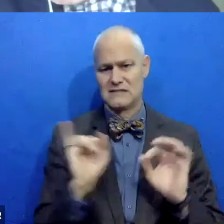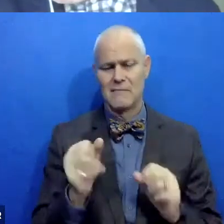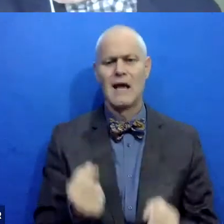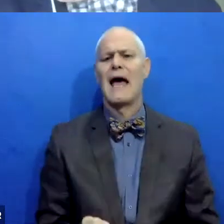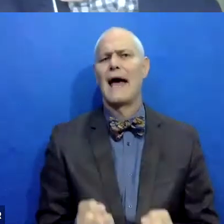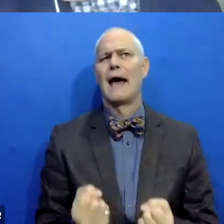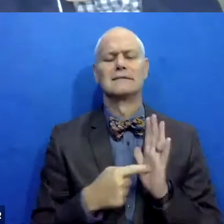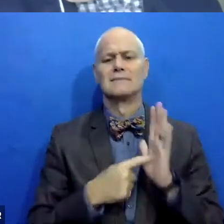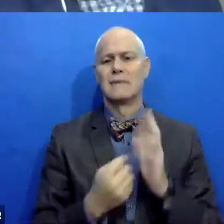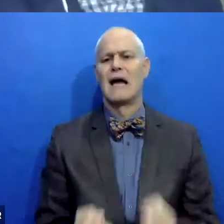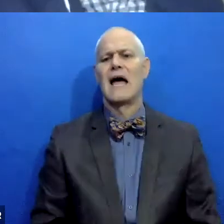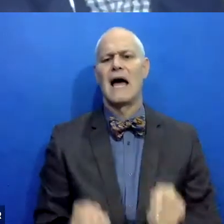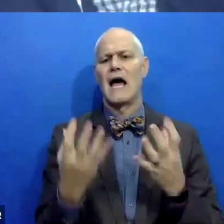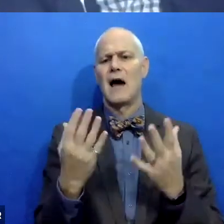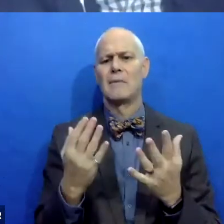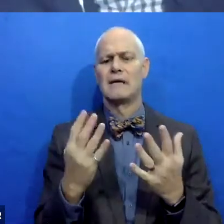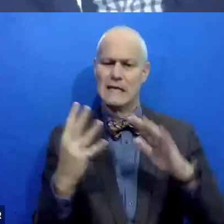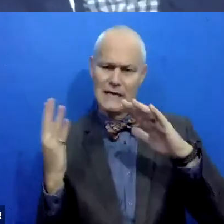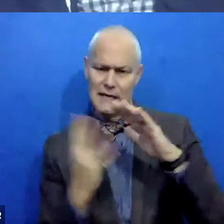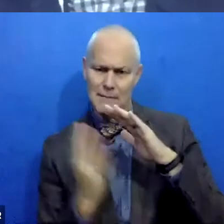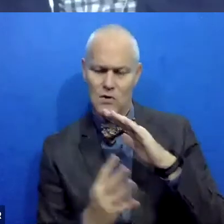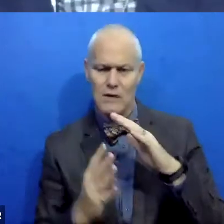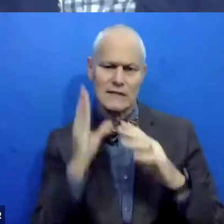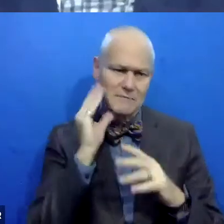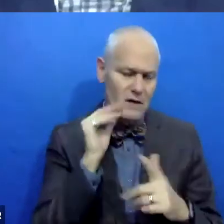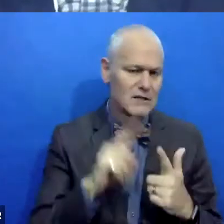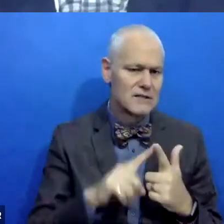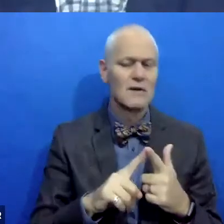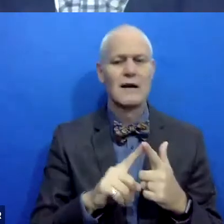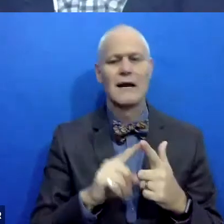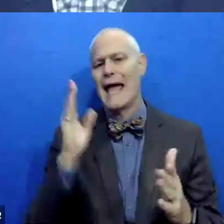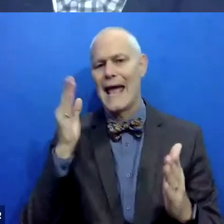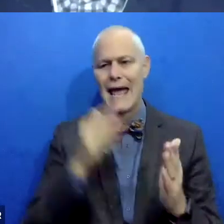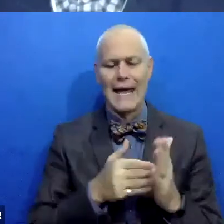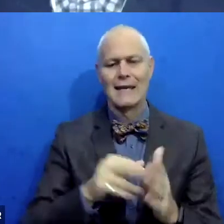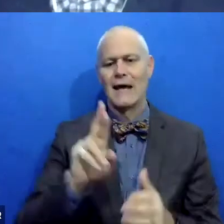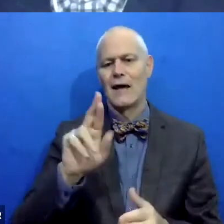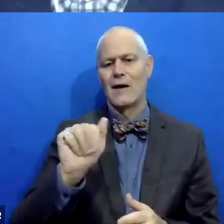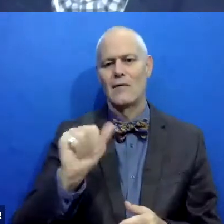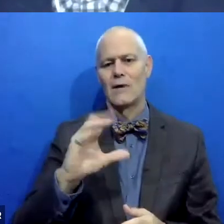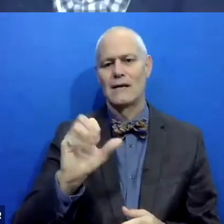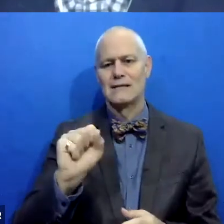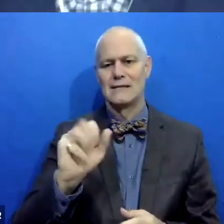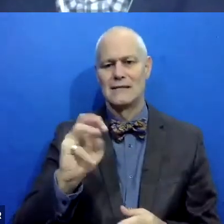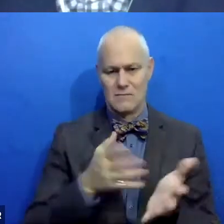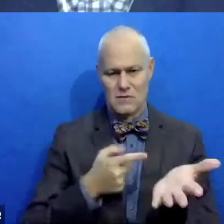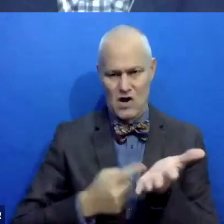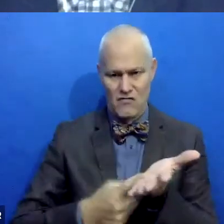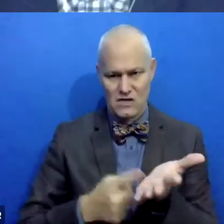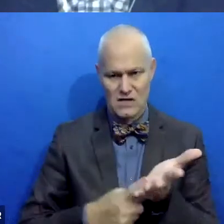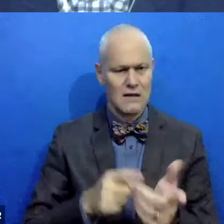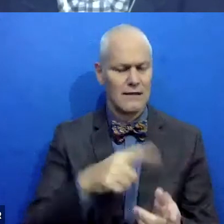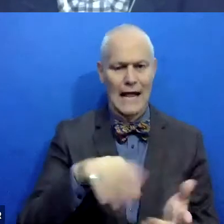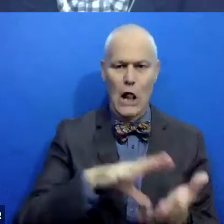immigrant experience and anti-racism conversations I could have with people who seem to be learning,